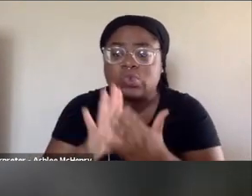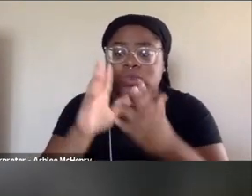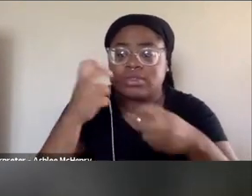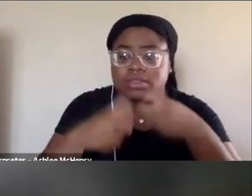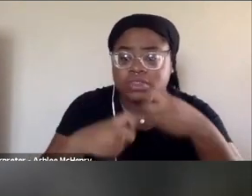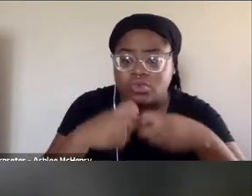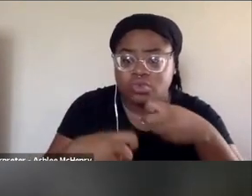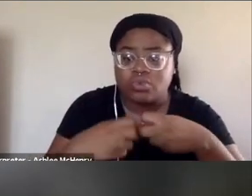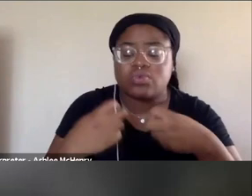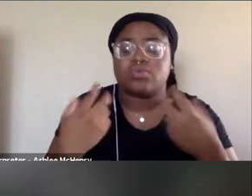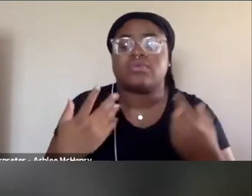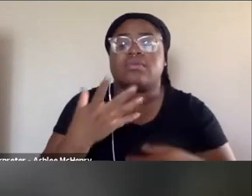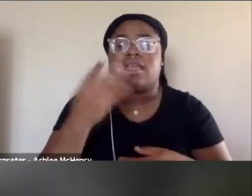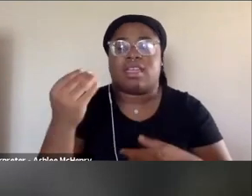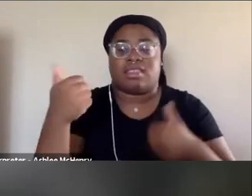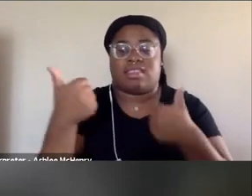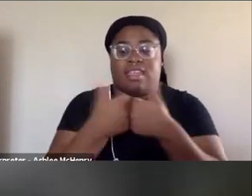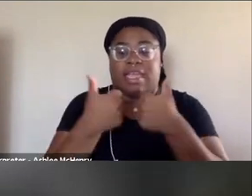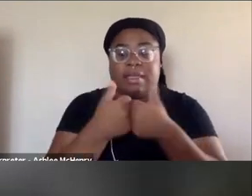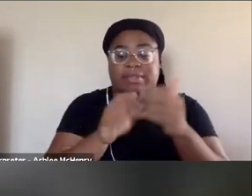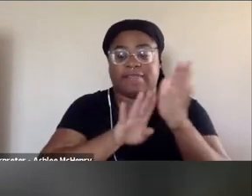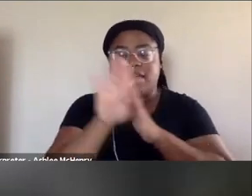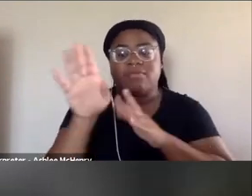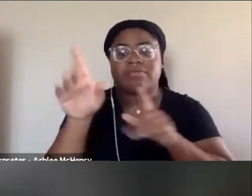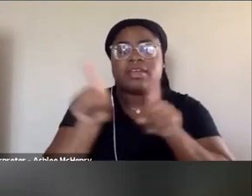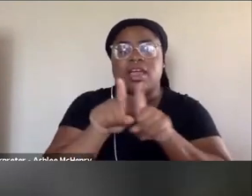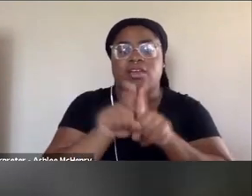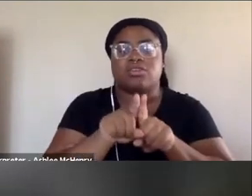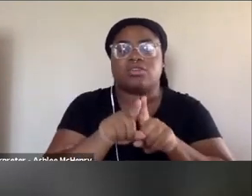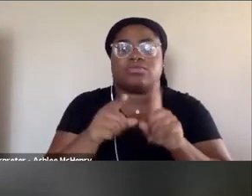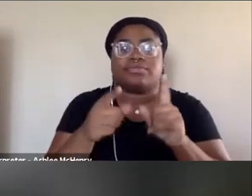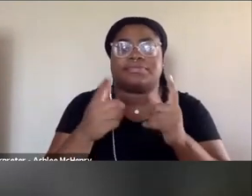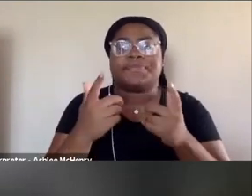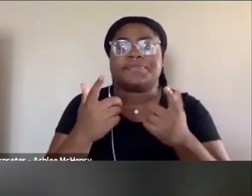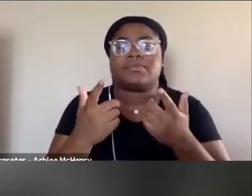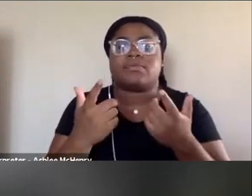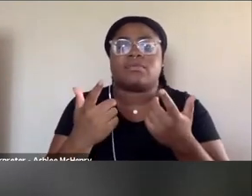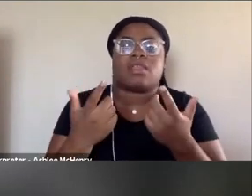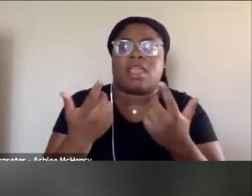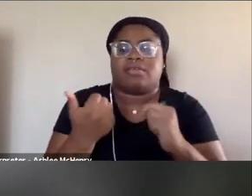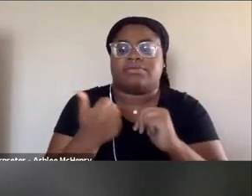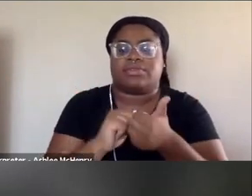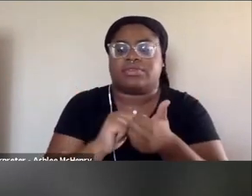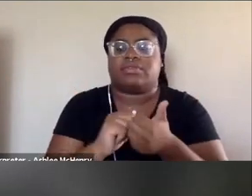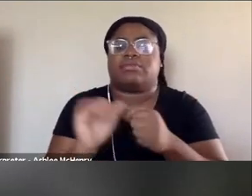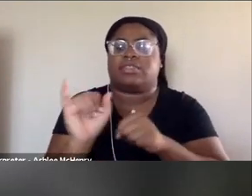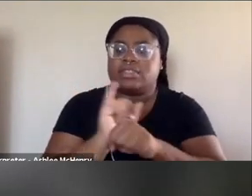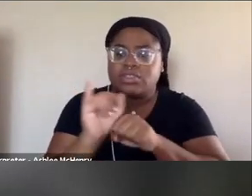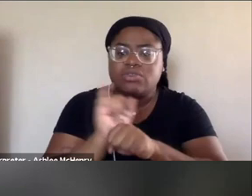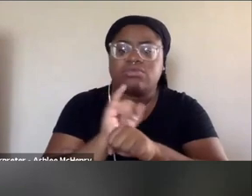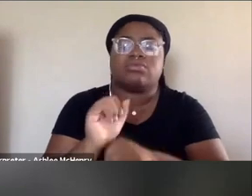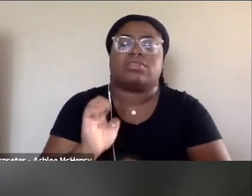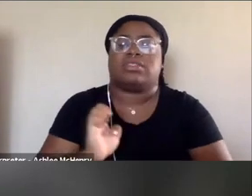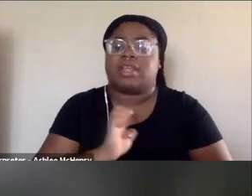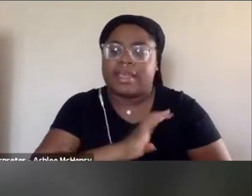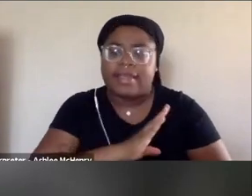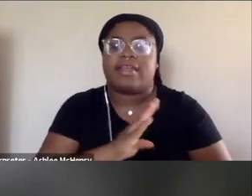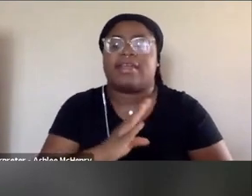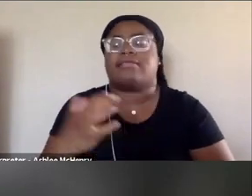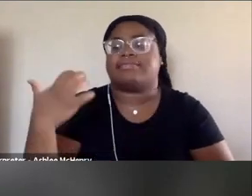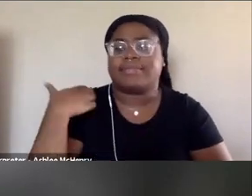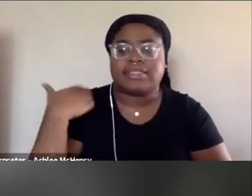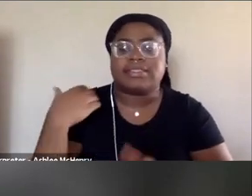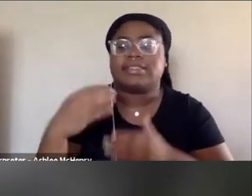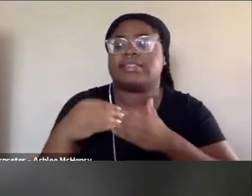in game development, as well as being industry executives, business leaders. So take it